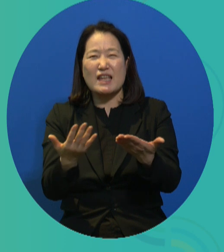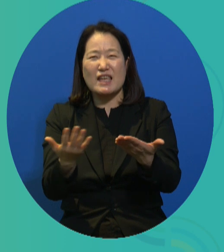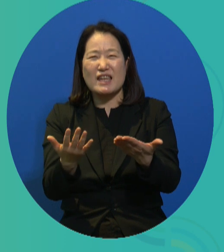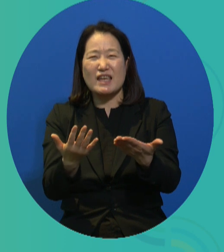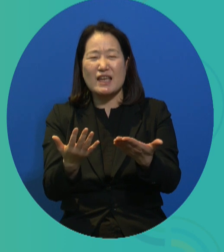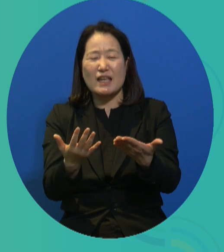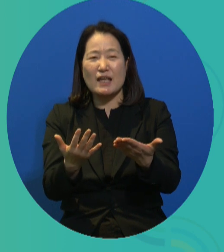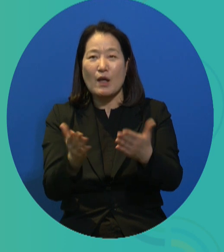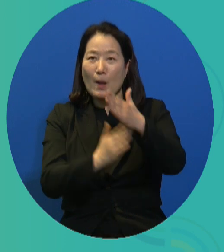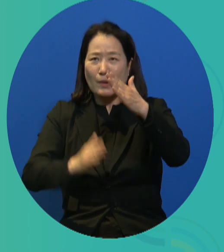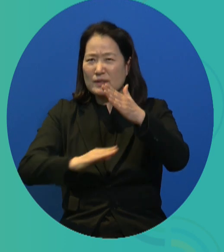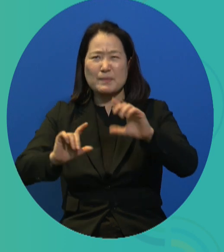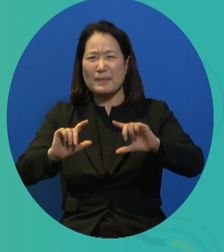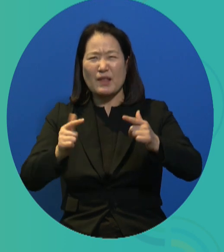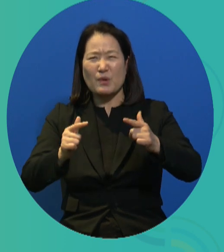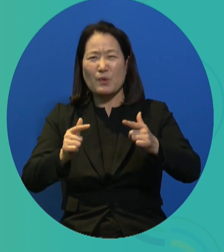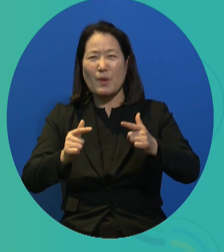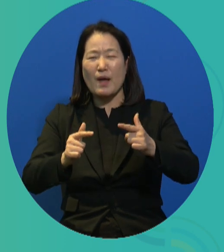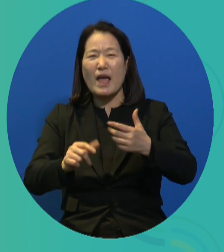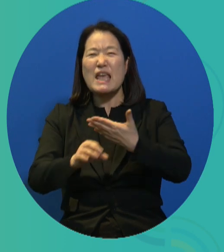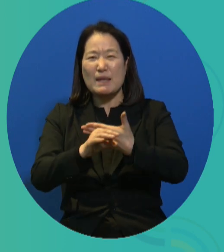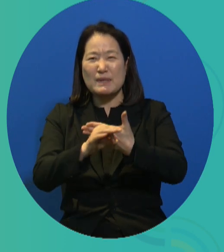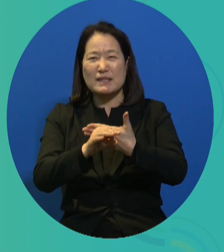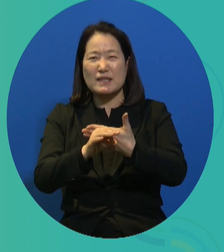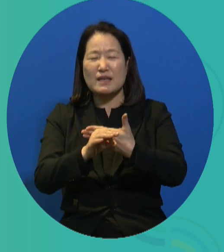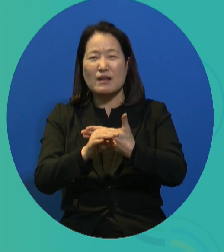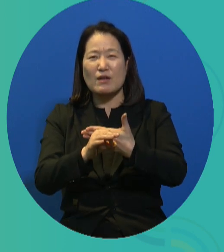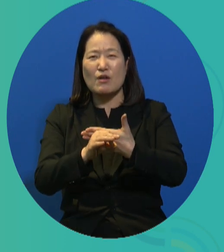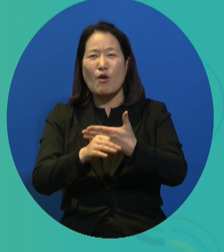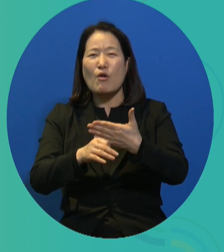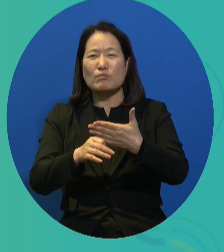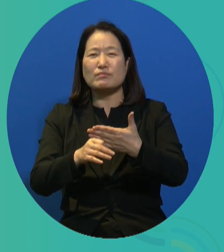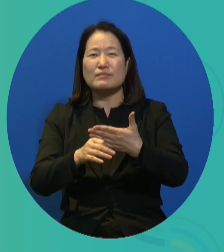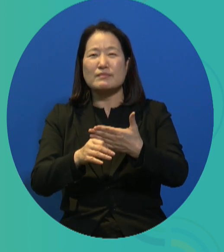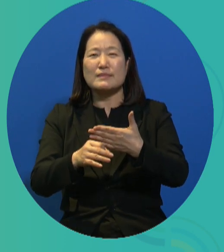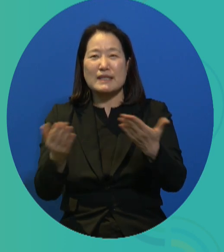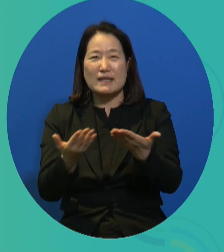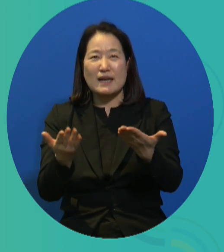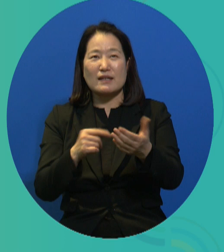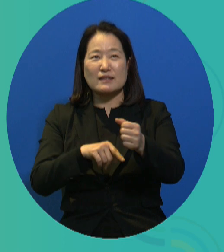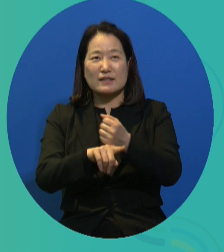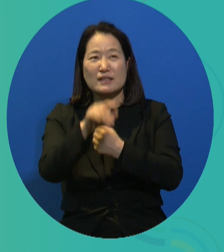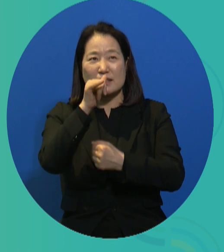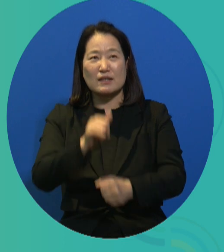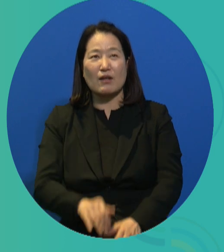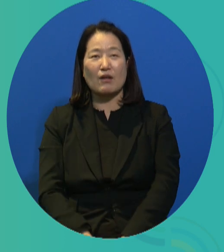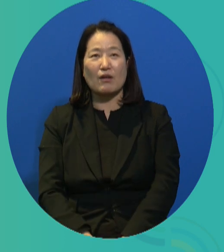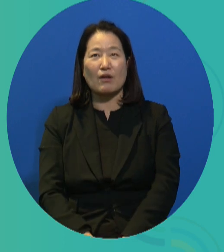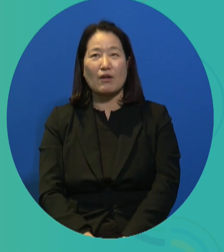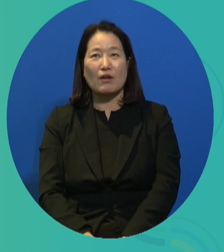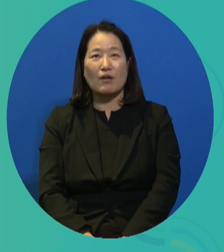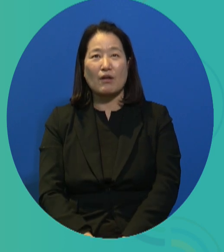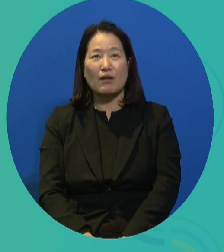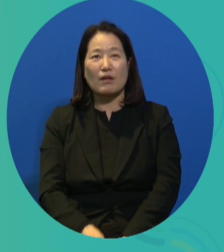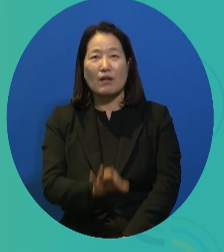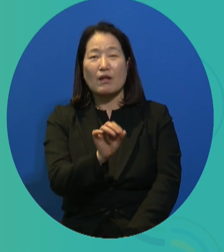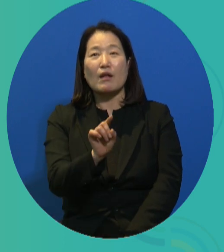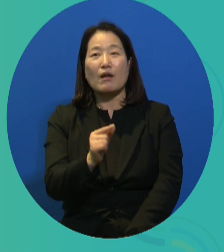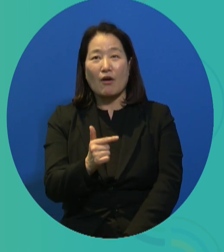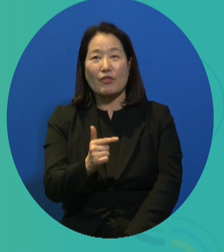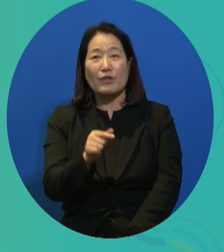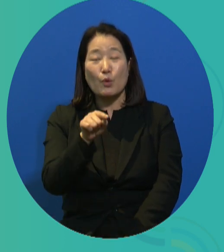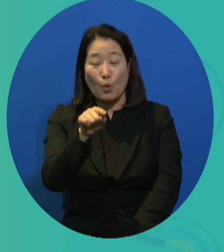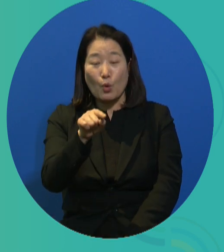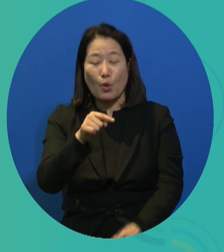proletariat. Similarly, this word has been widely used, especially in the English language speaking circles. However,